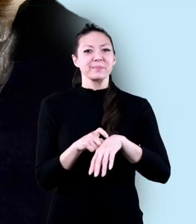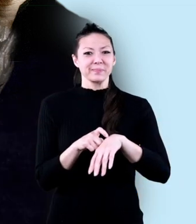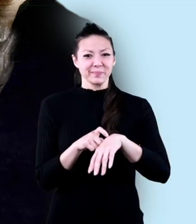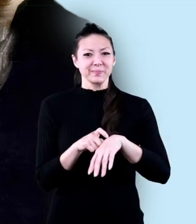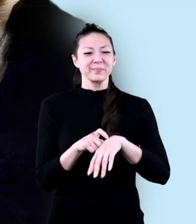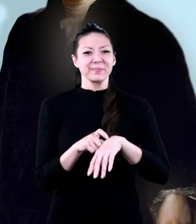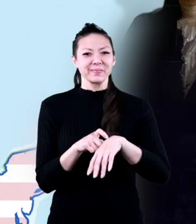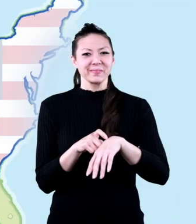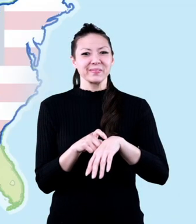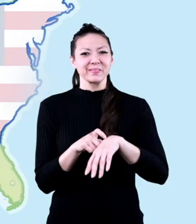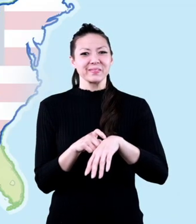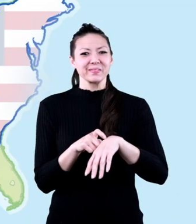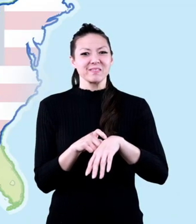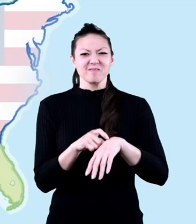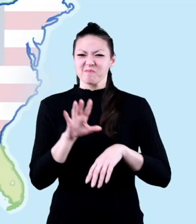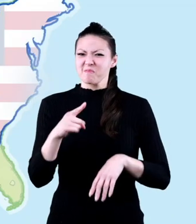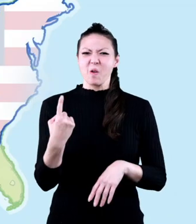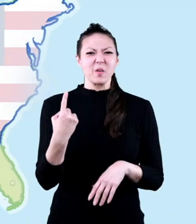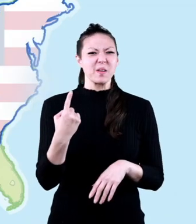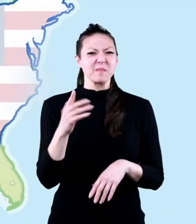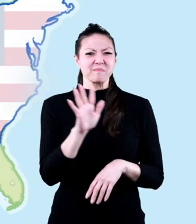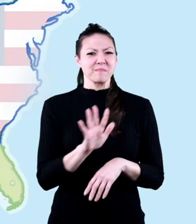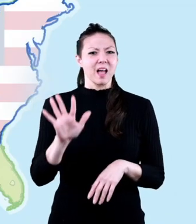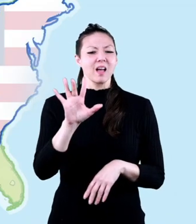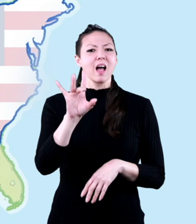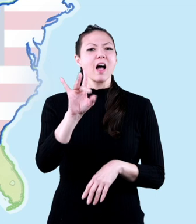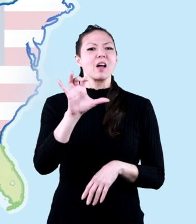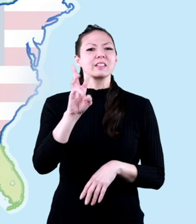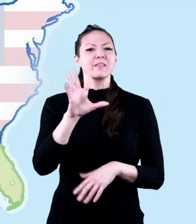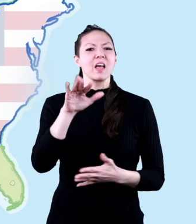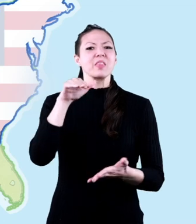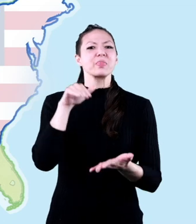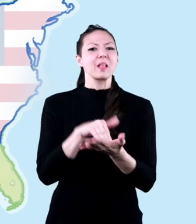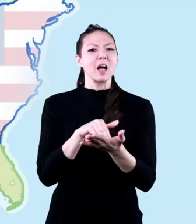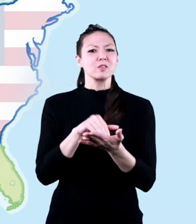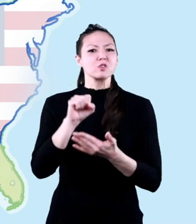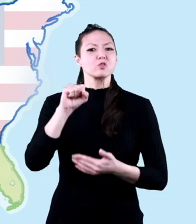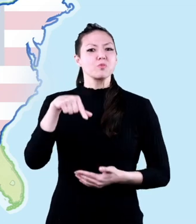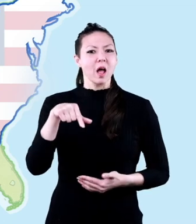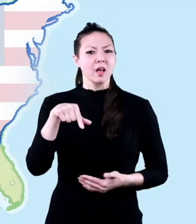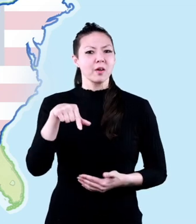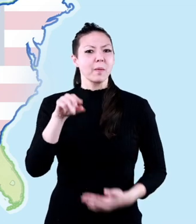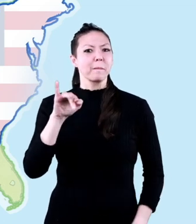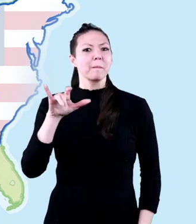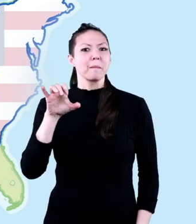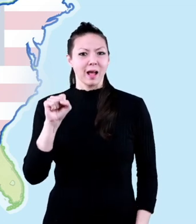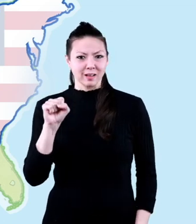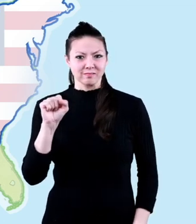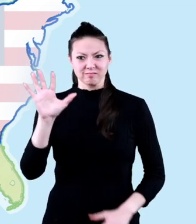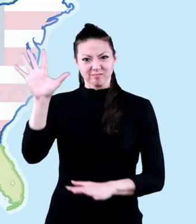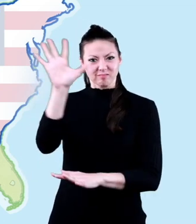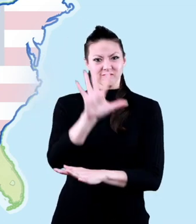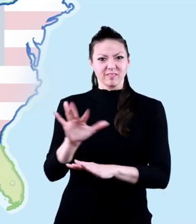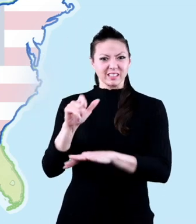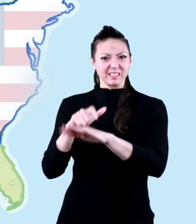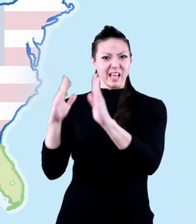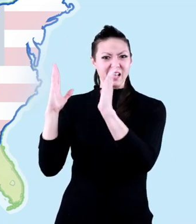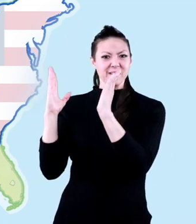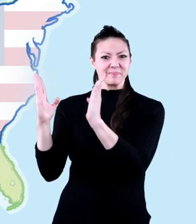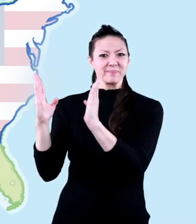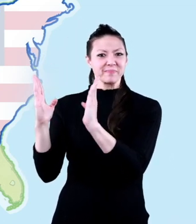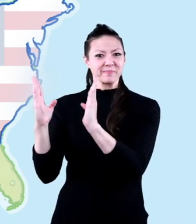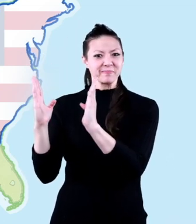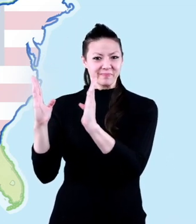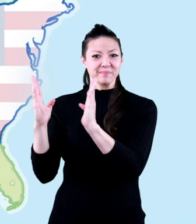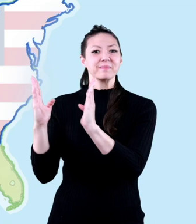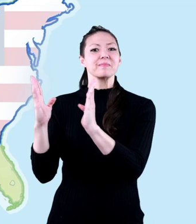At this time, the United States was only about 865,000 square miles, or